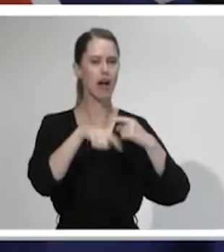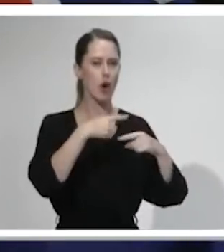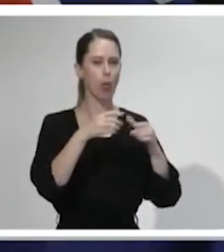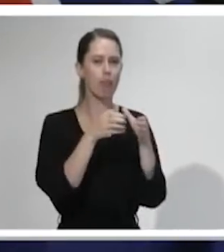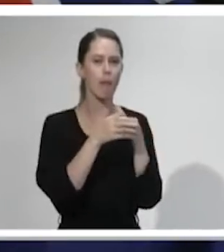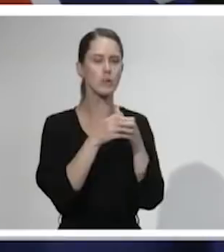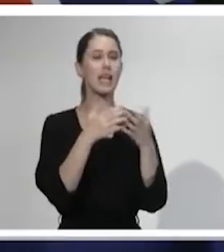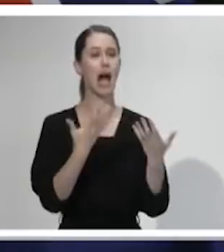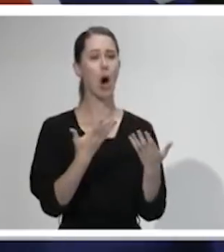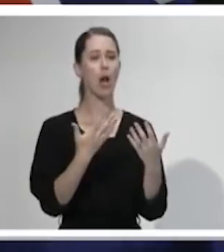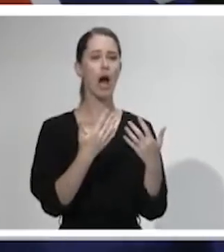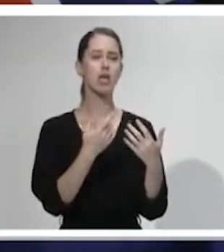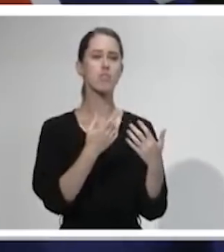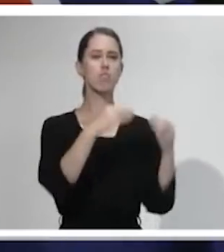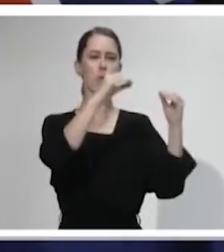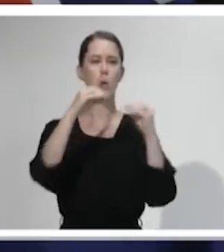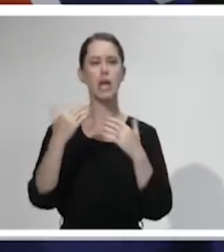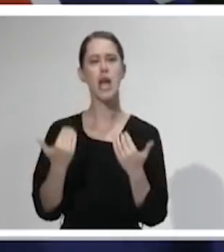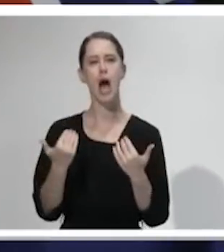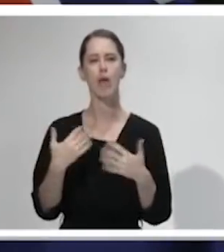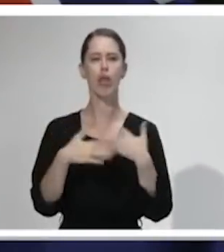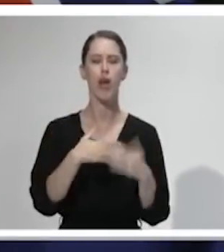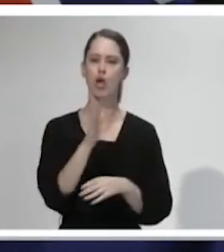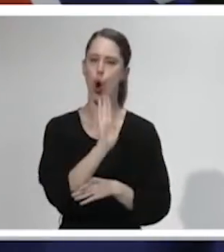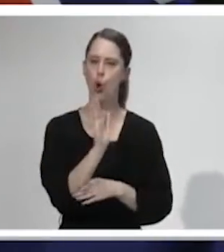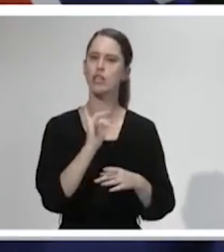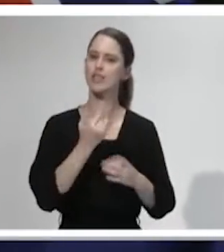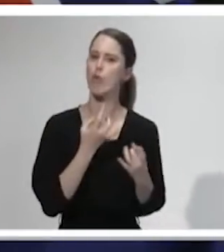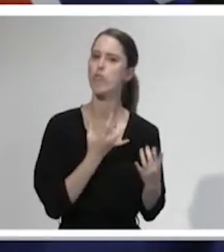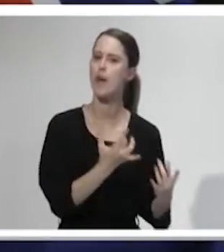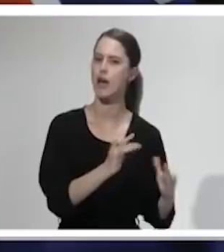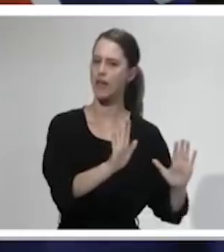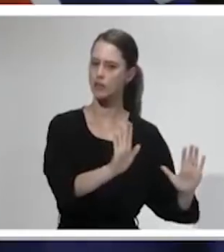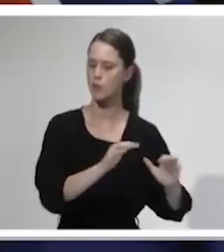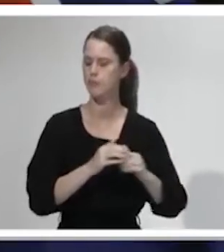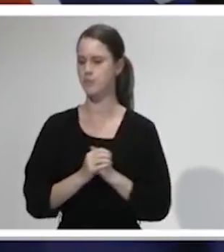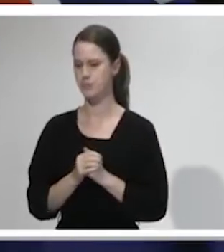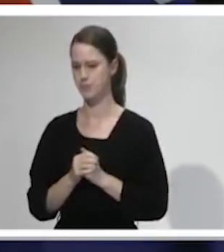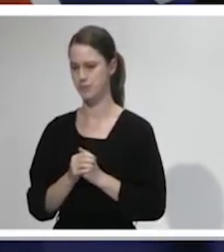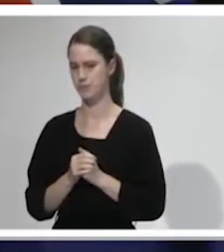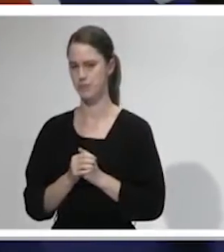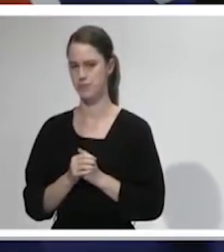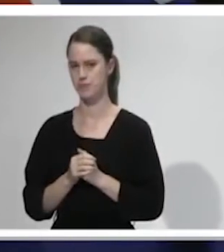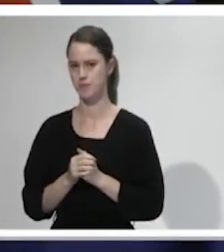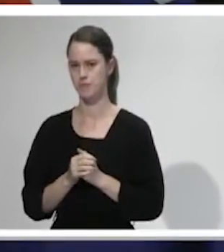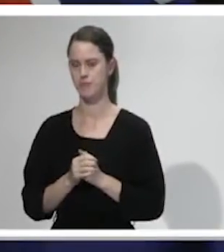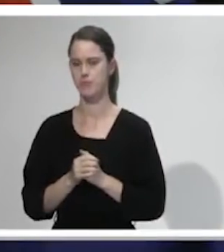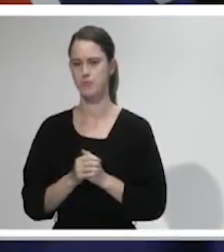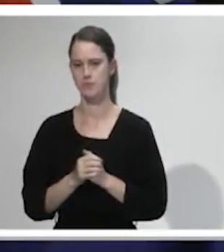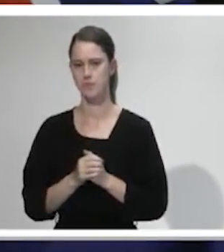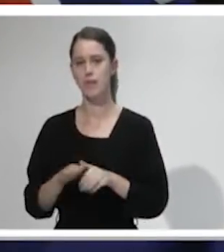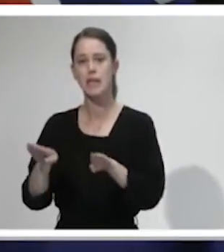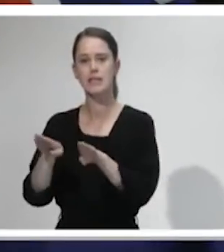is not an early move out of alerts. It is merely a matter of preparation. The same principle applies for preparing